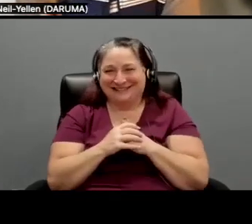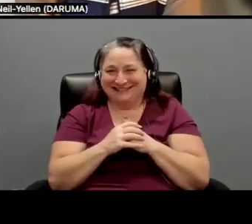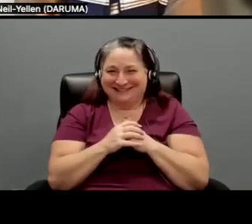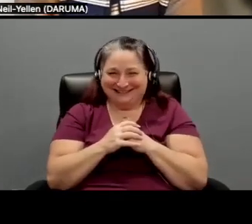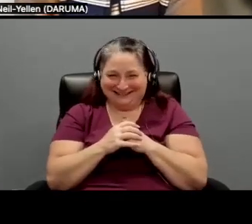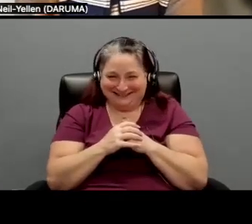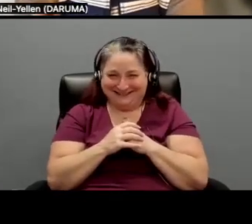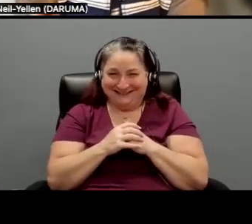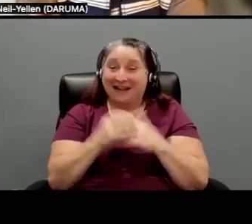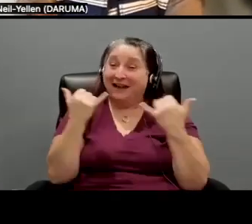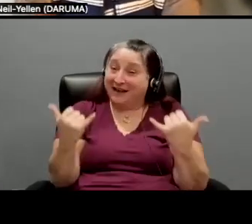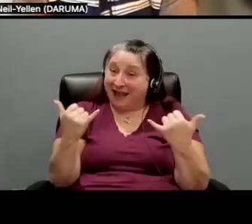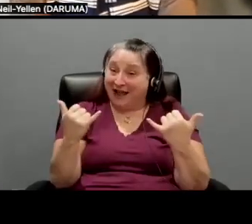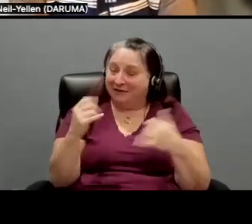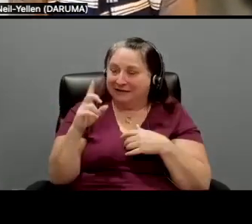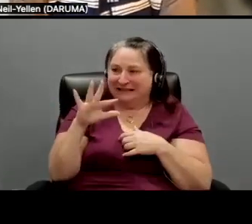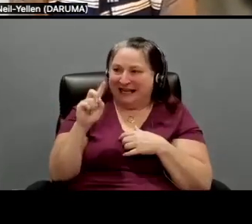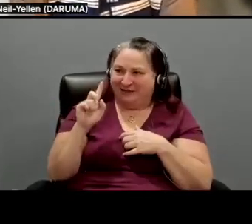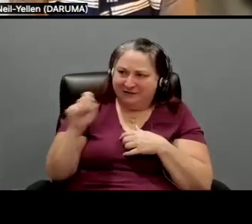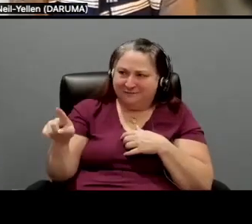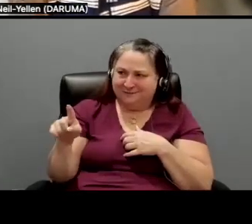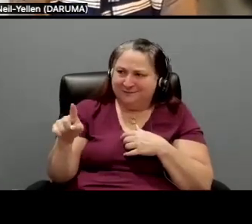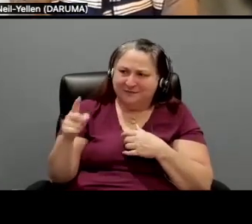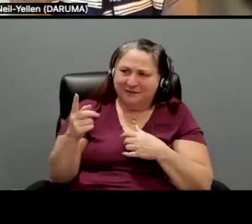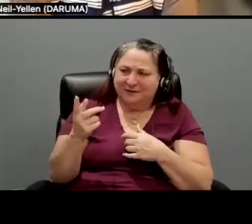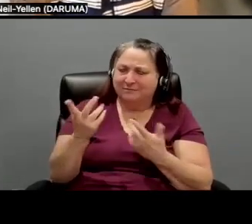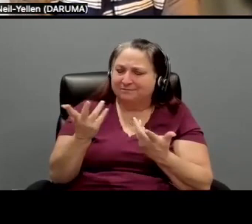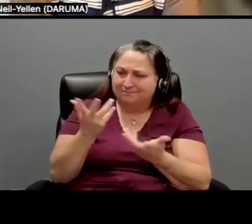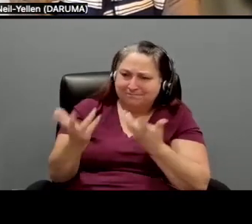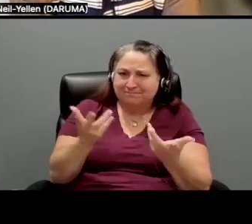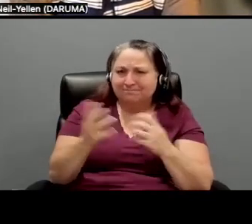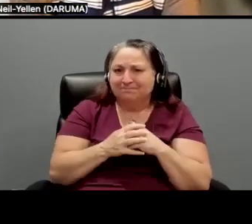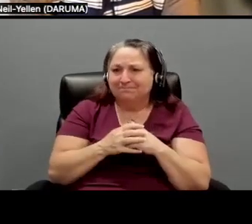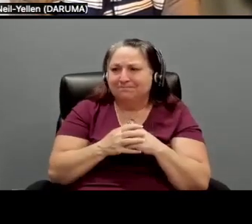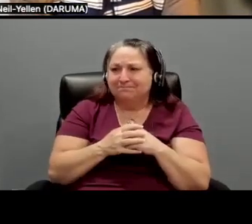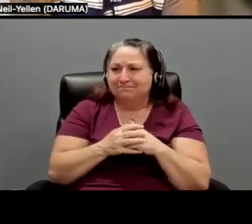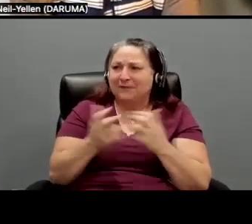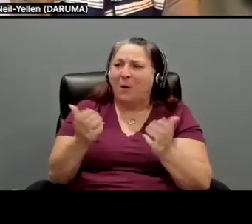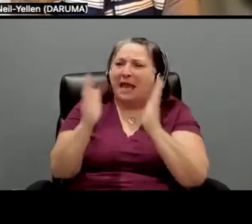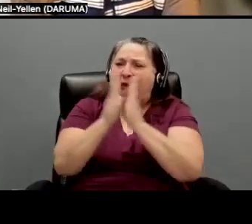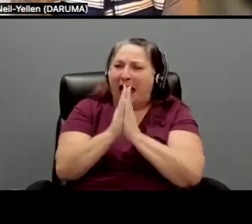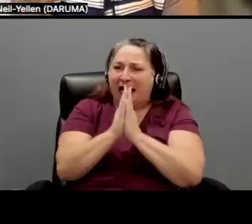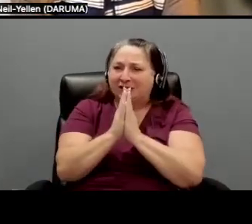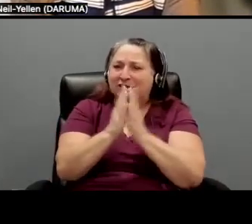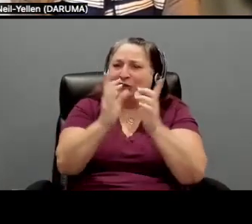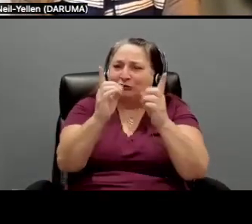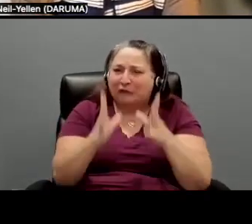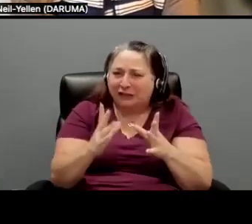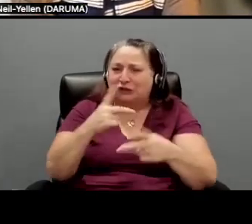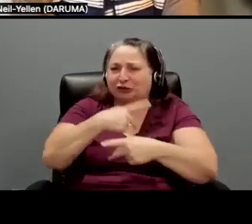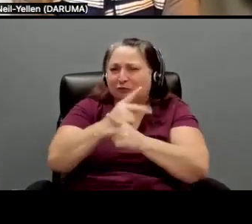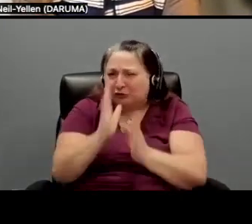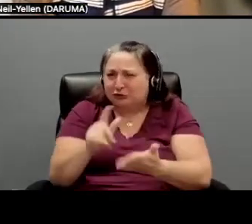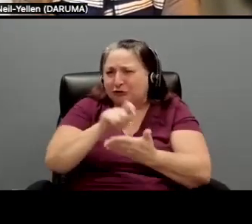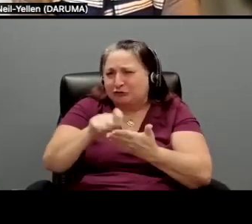No, I want to know from both of you, your, I mean, I want to ask the director and producers and writer